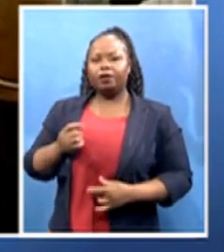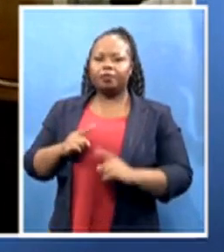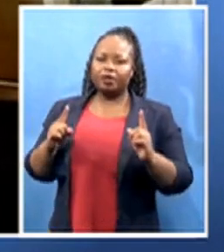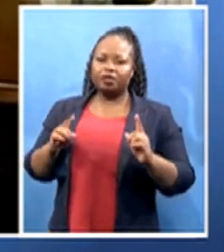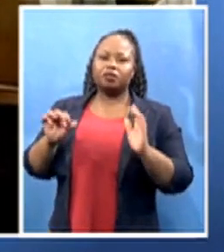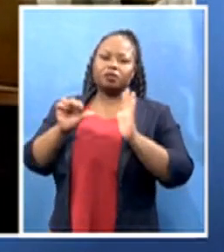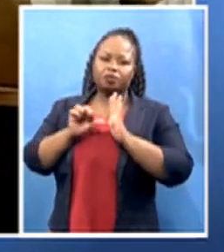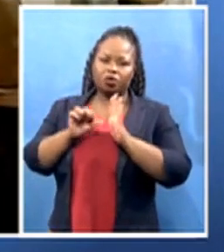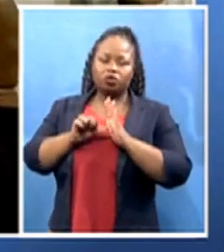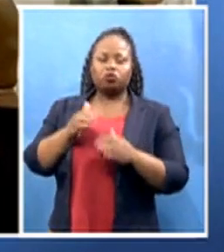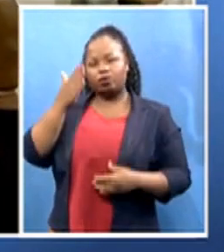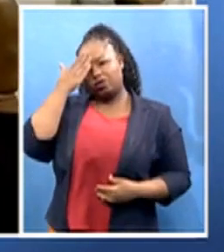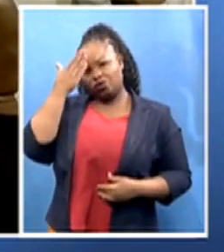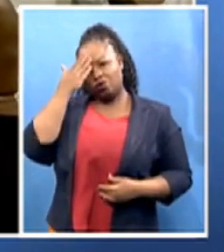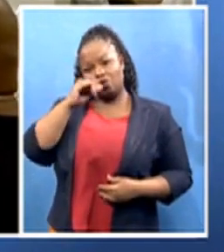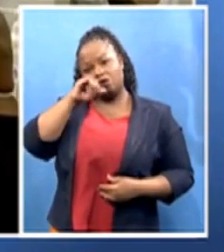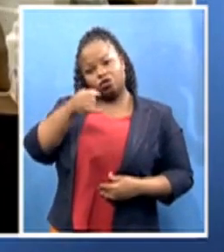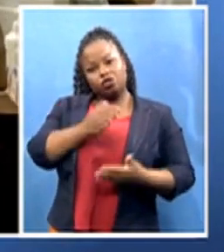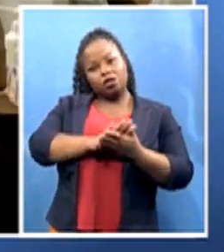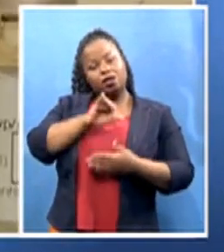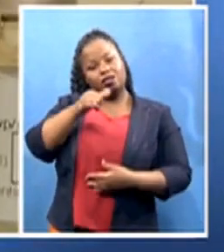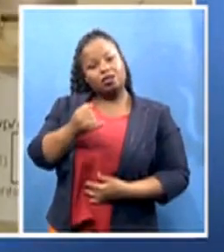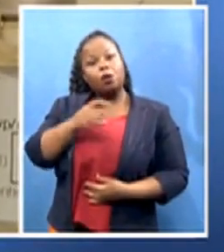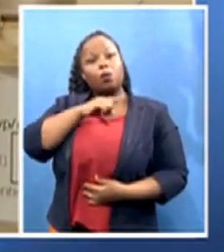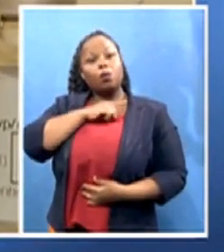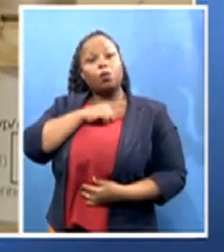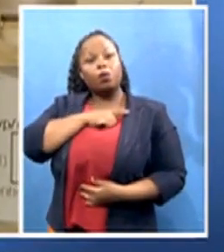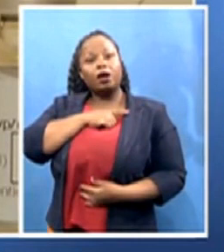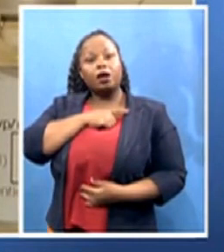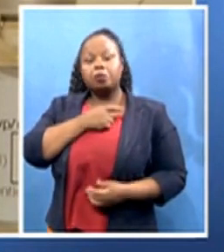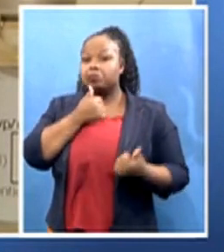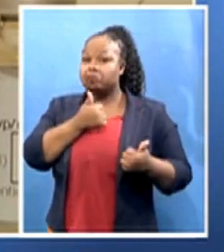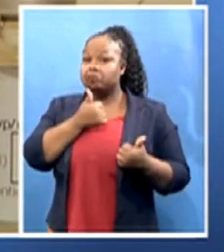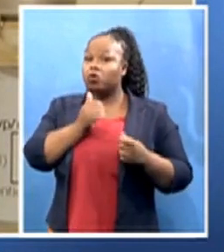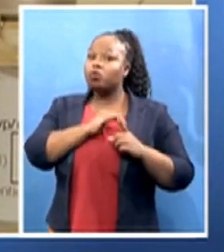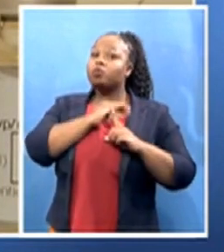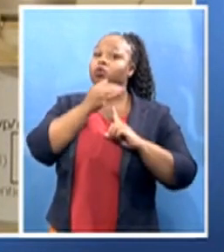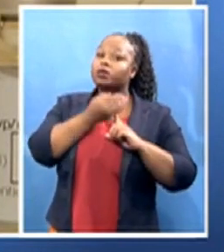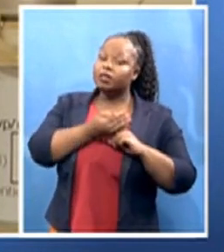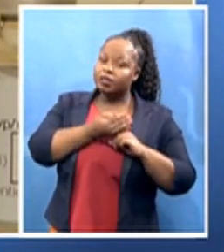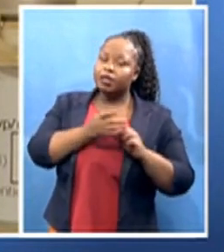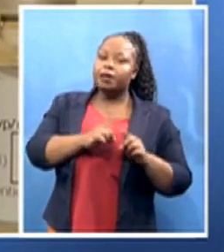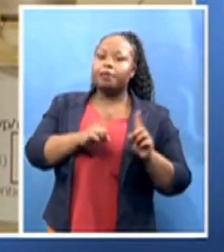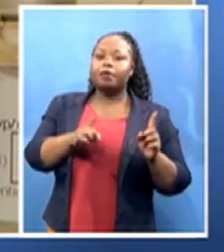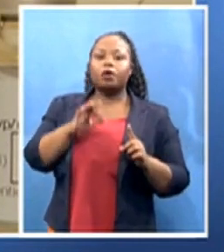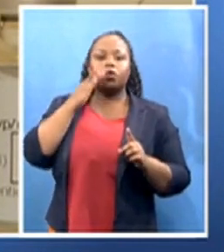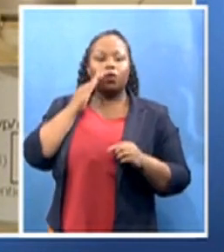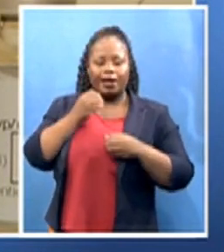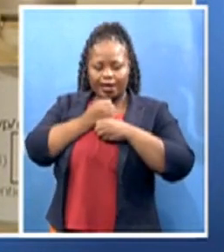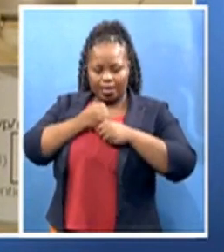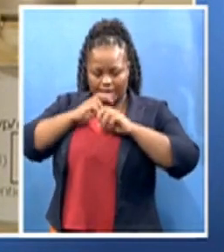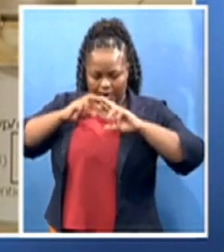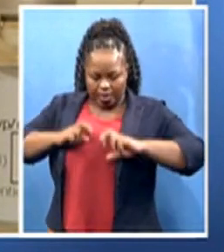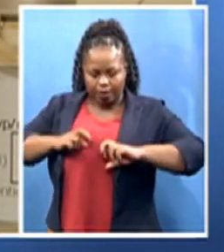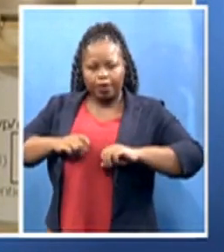which has a good protection, that in the trials it has had 100% protection against death. In other